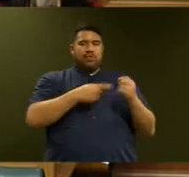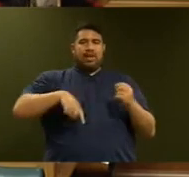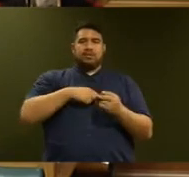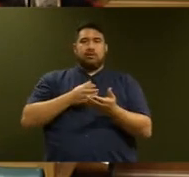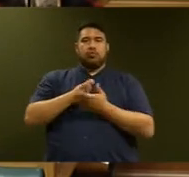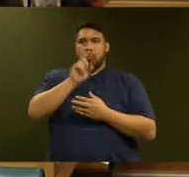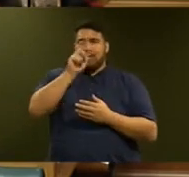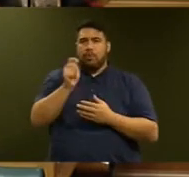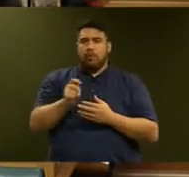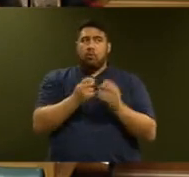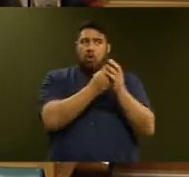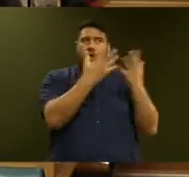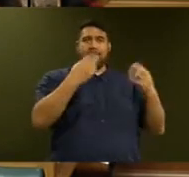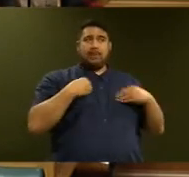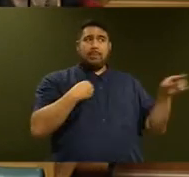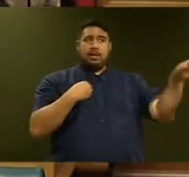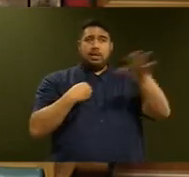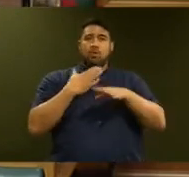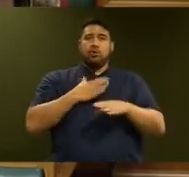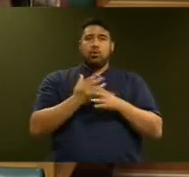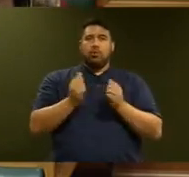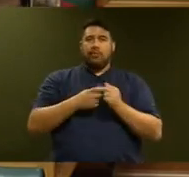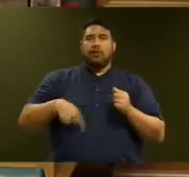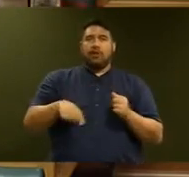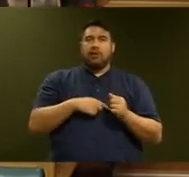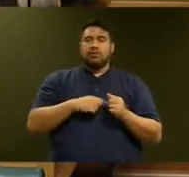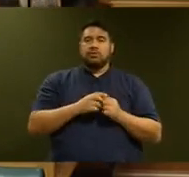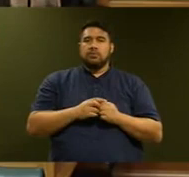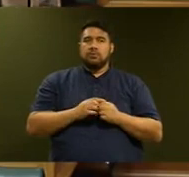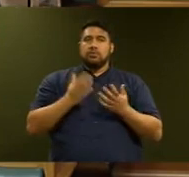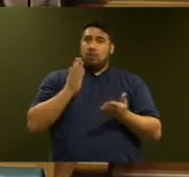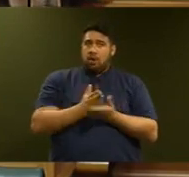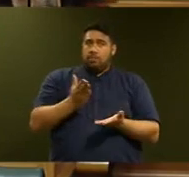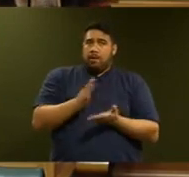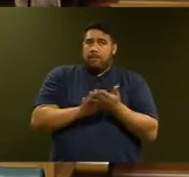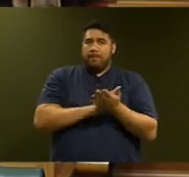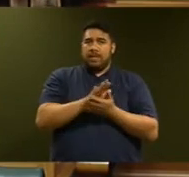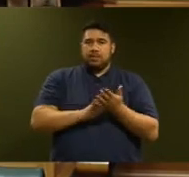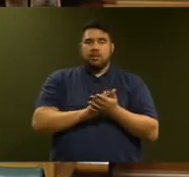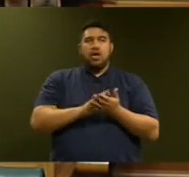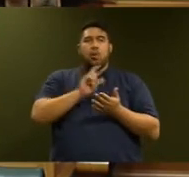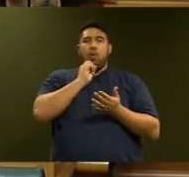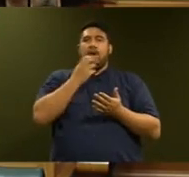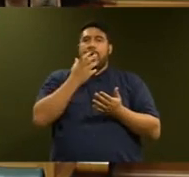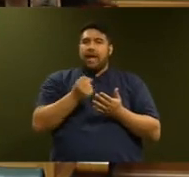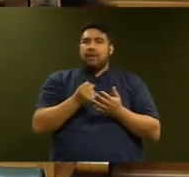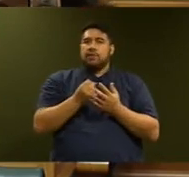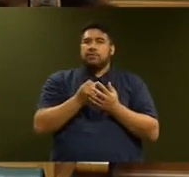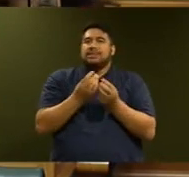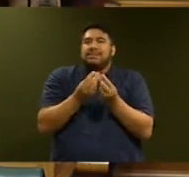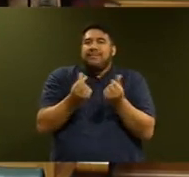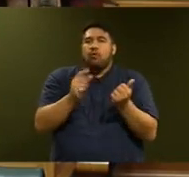every likelihood that this initiative will yield several thousand KiwiBuild homes over the next few years.